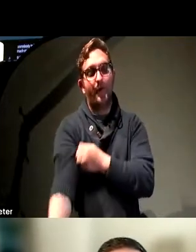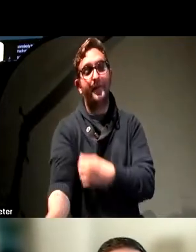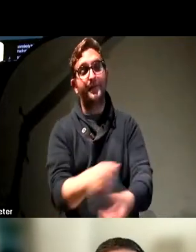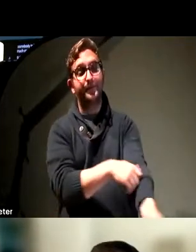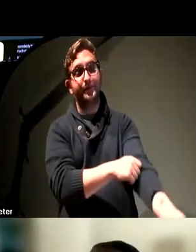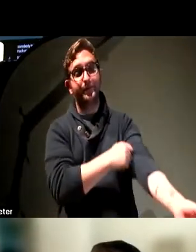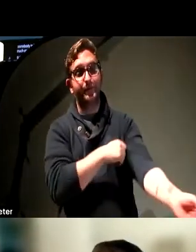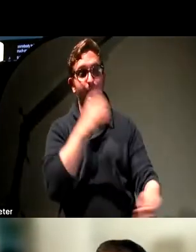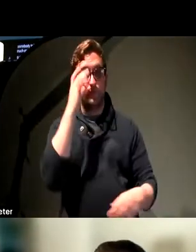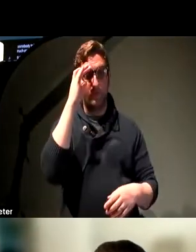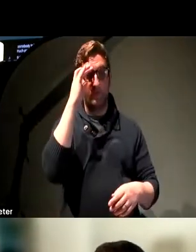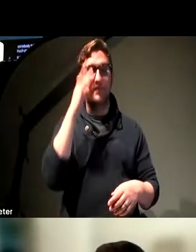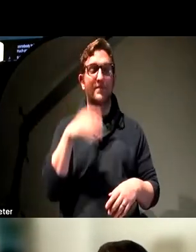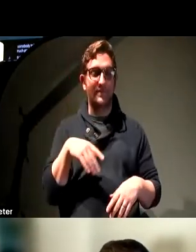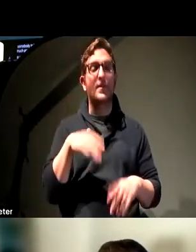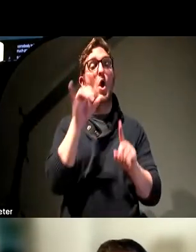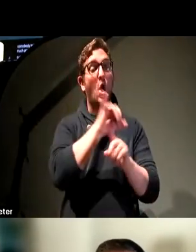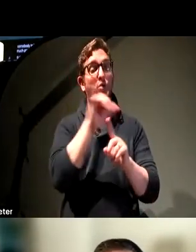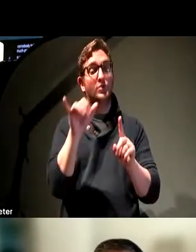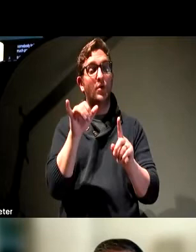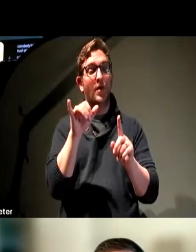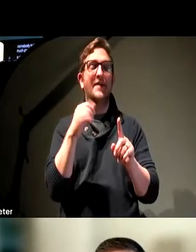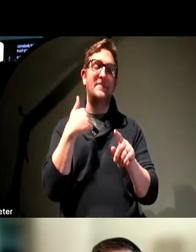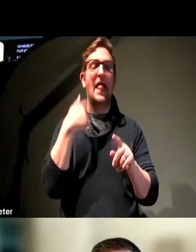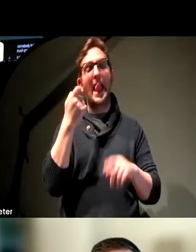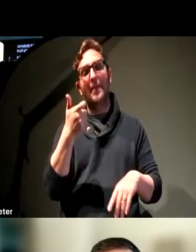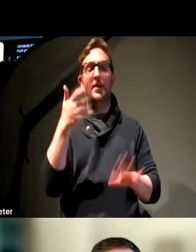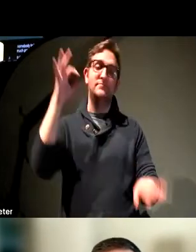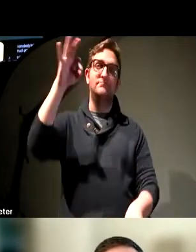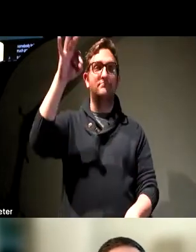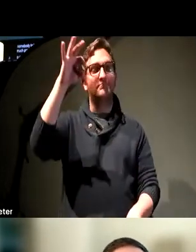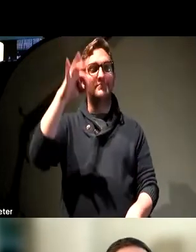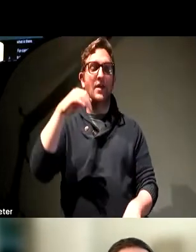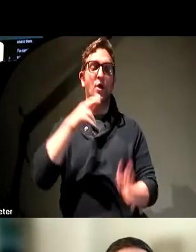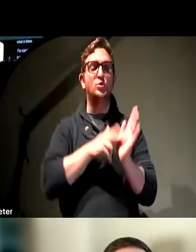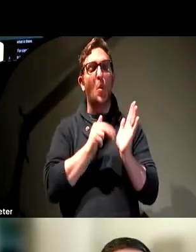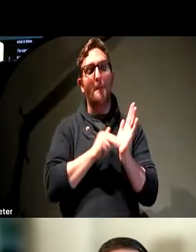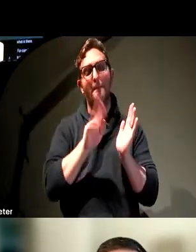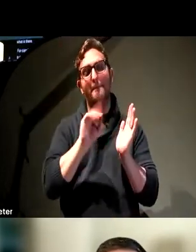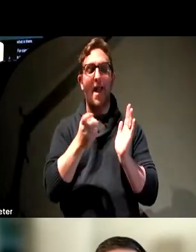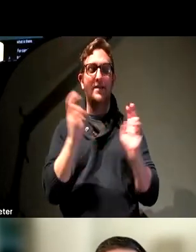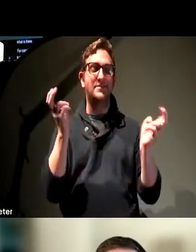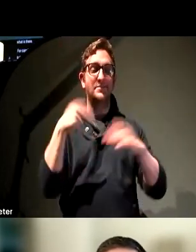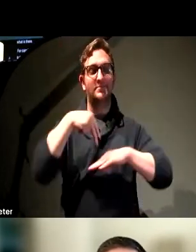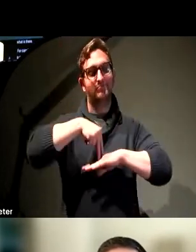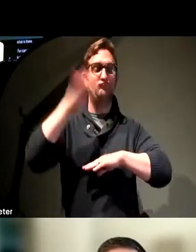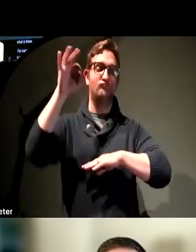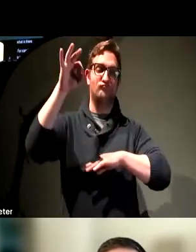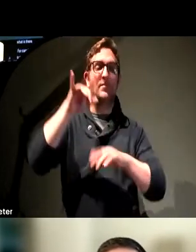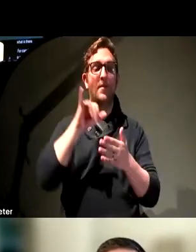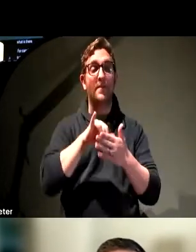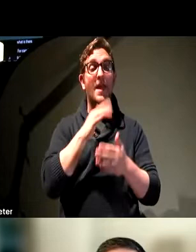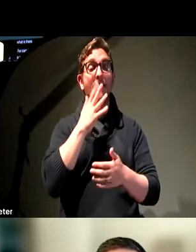For carrying on into this is a soapbox thing of mine, I'll try not to get on my soapbox, but color contrast is a critical part